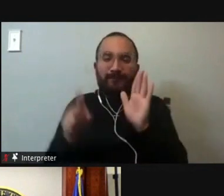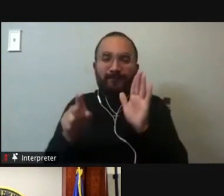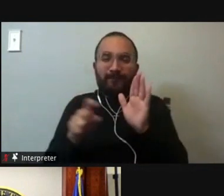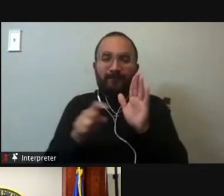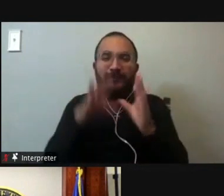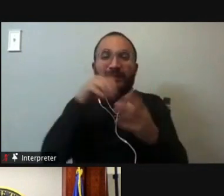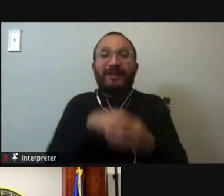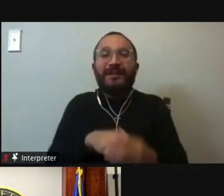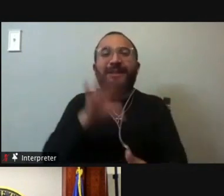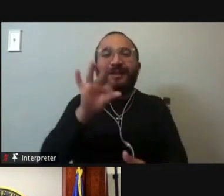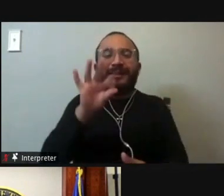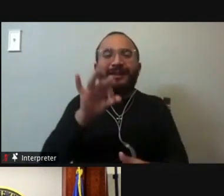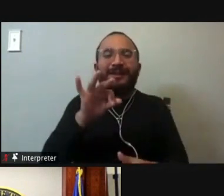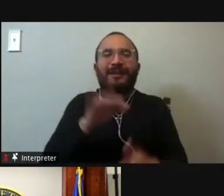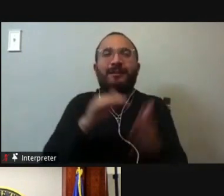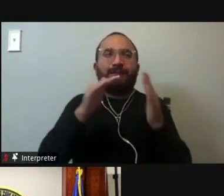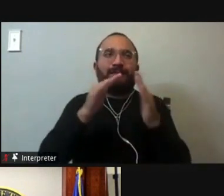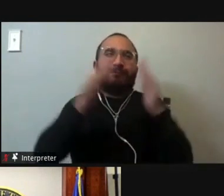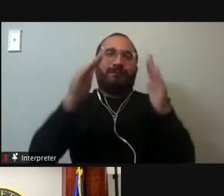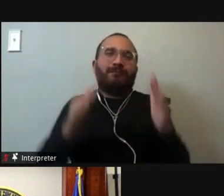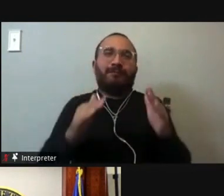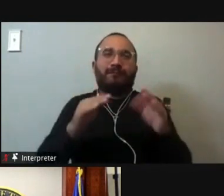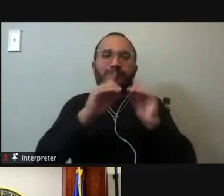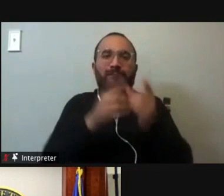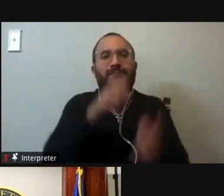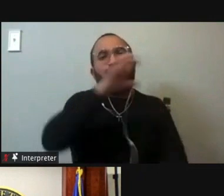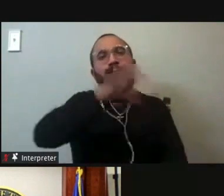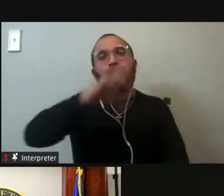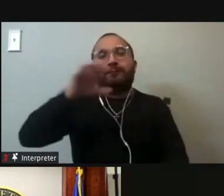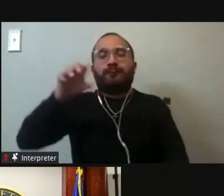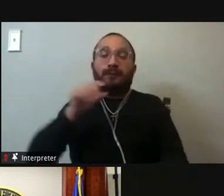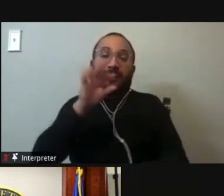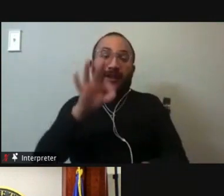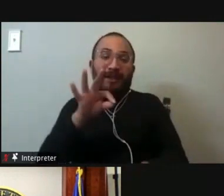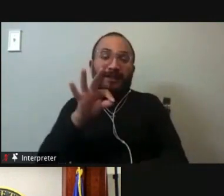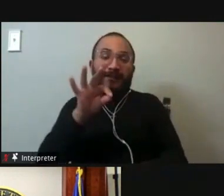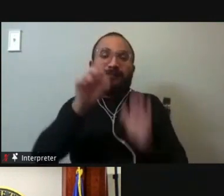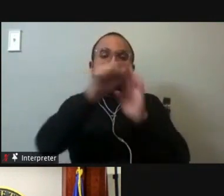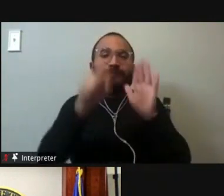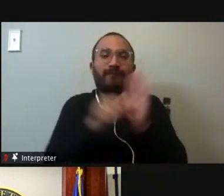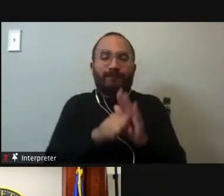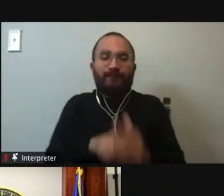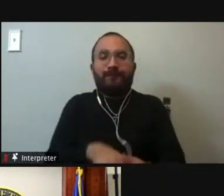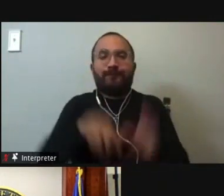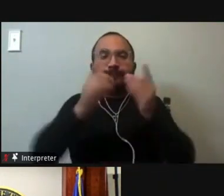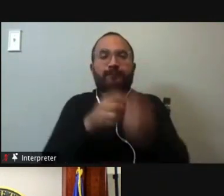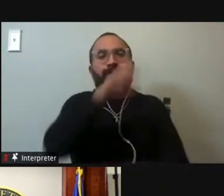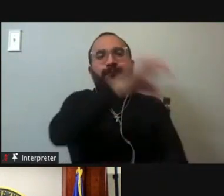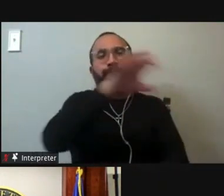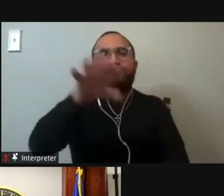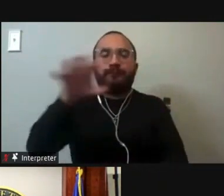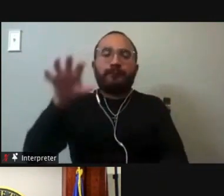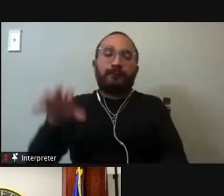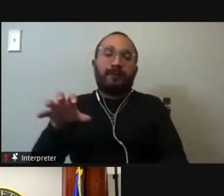19 house districts. All are part of nine state senatorial districts and all are part of eight U.S. congressional